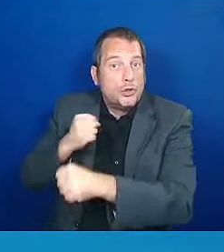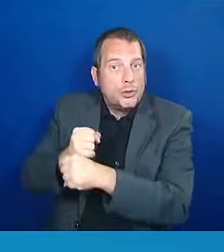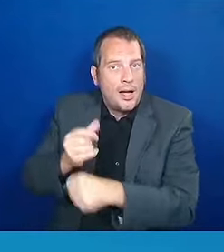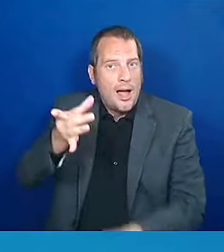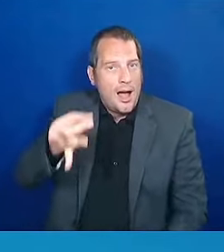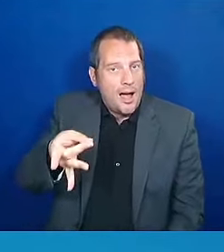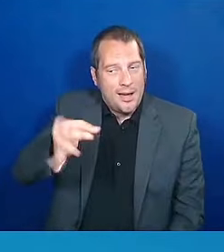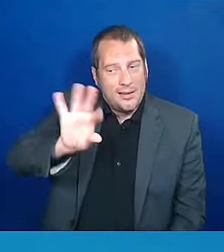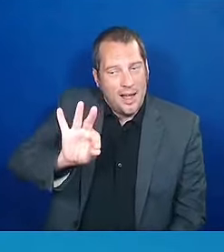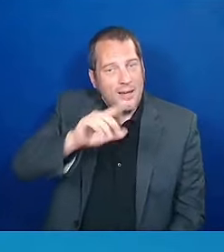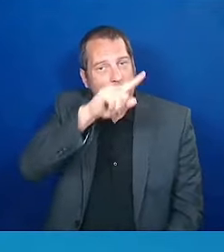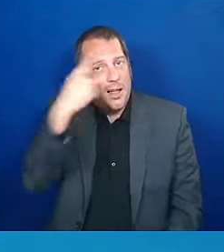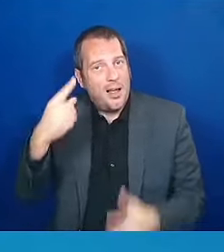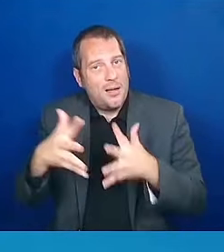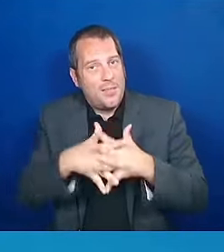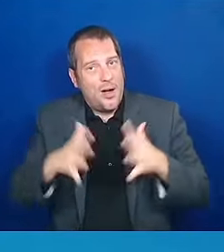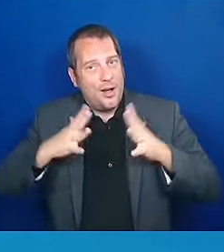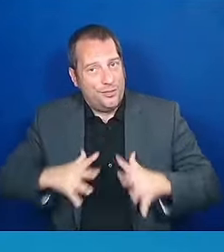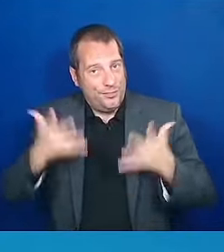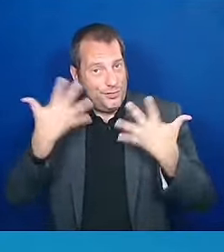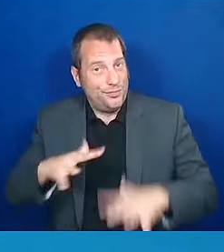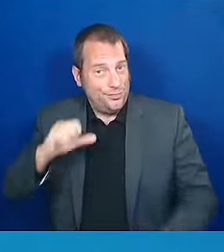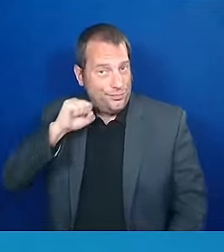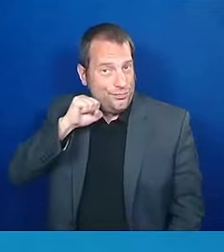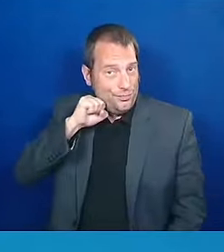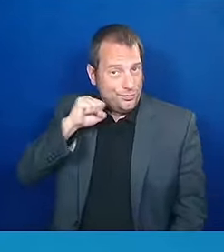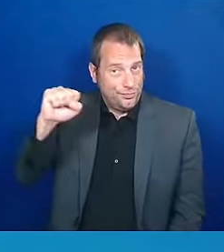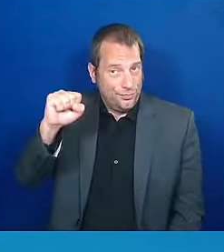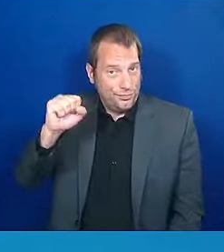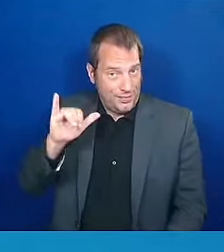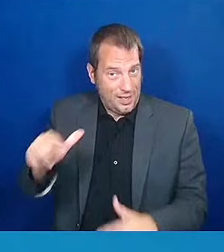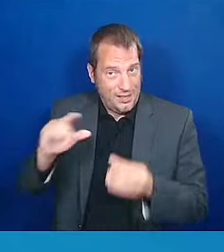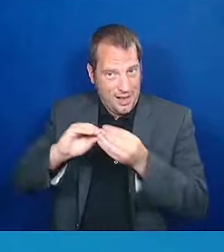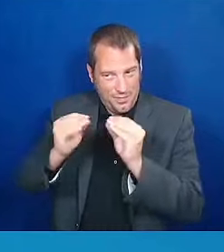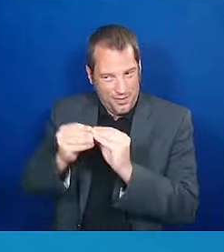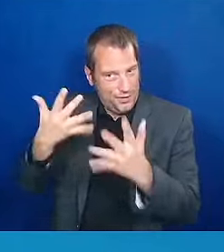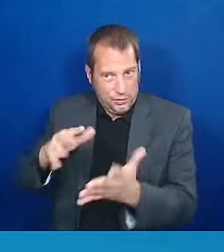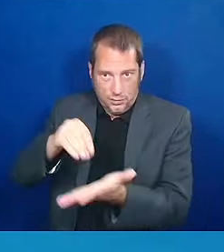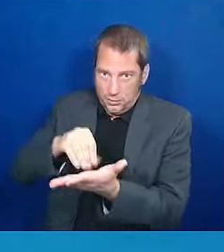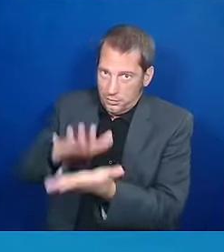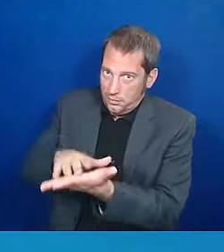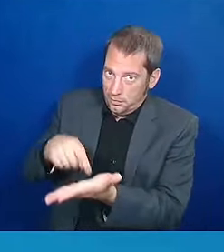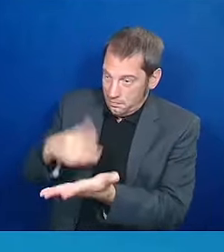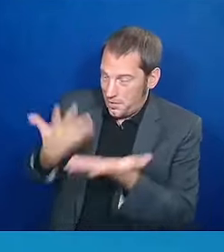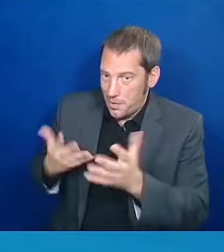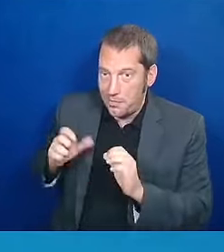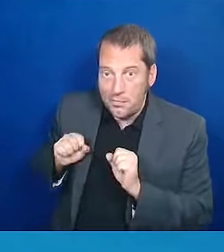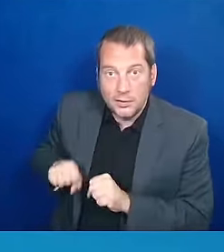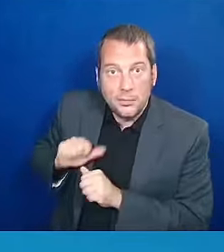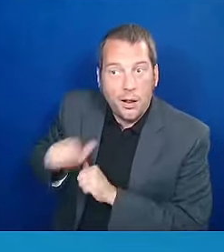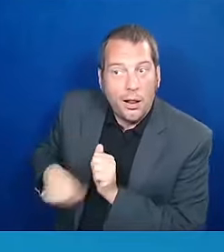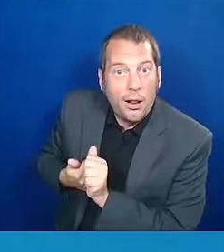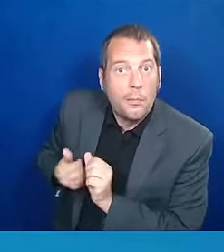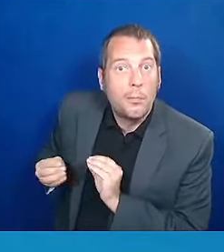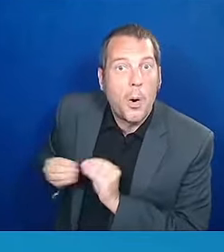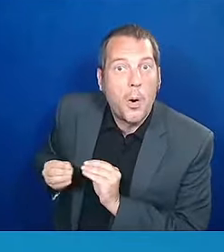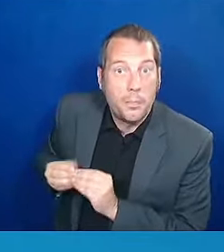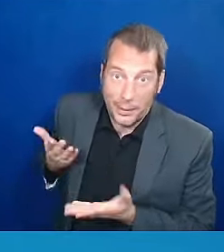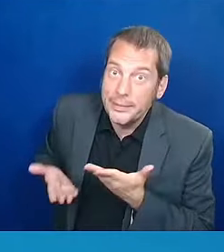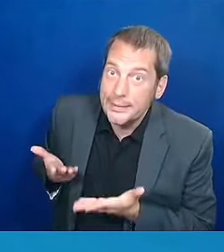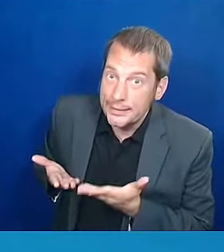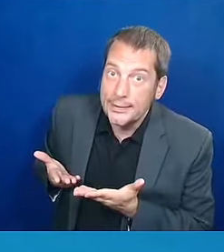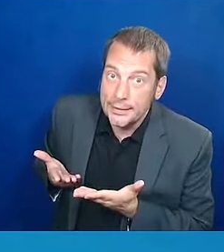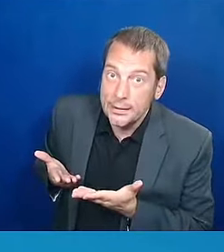And yet, despite all of this, and perhaps because of it,